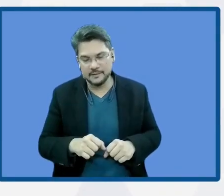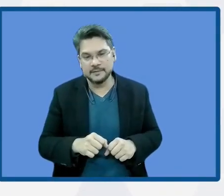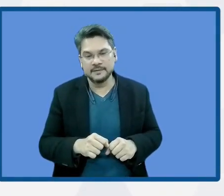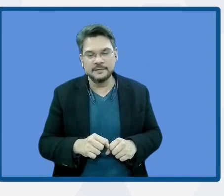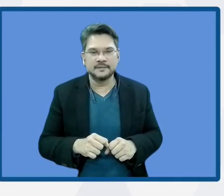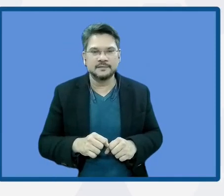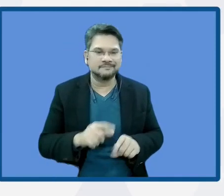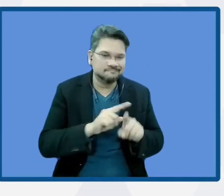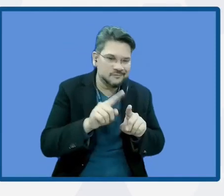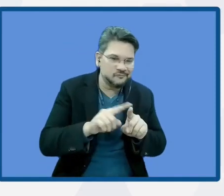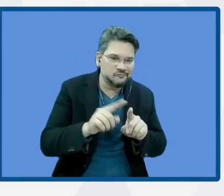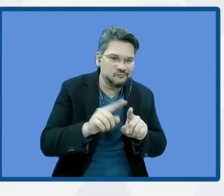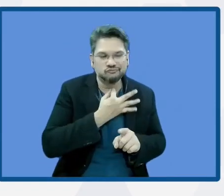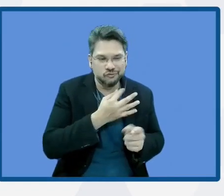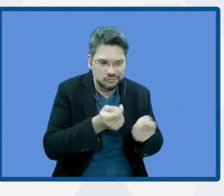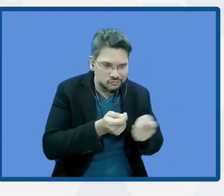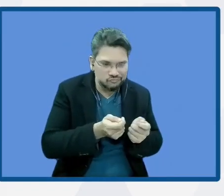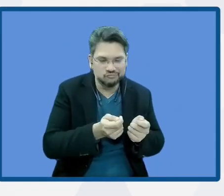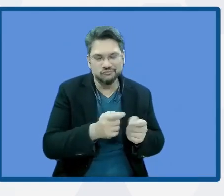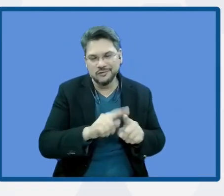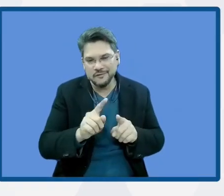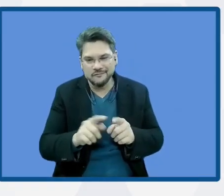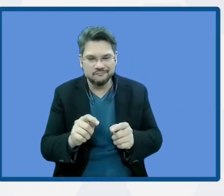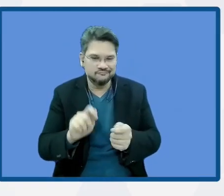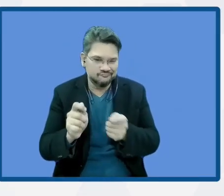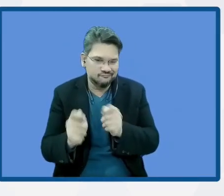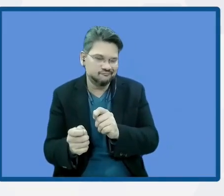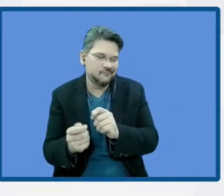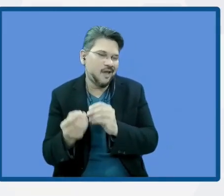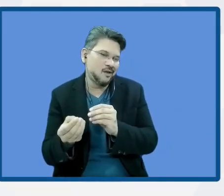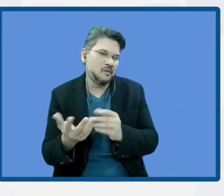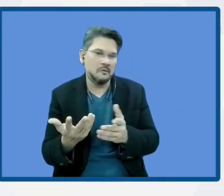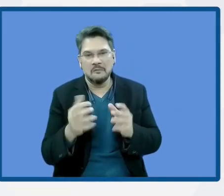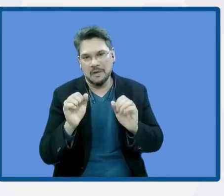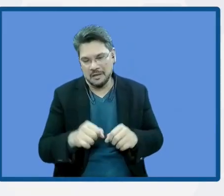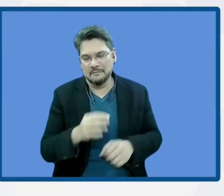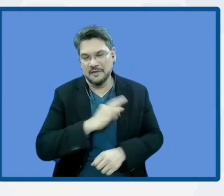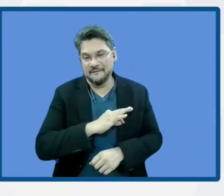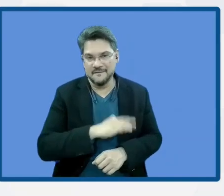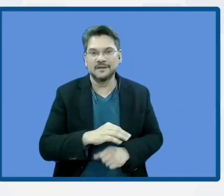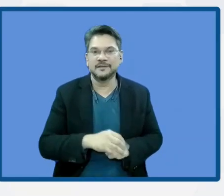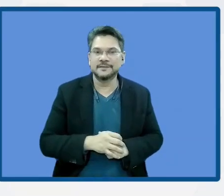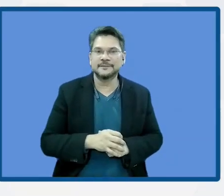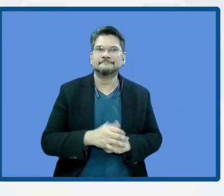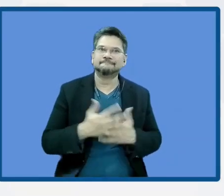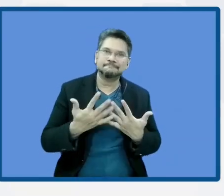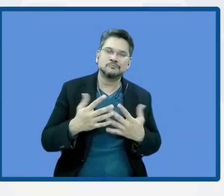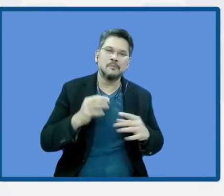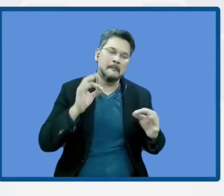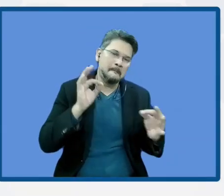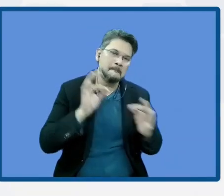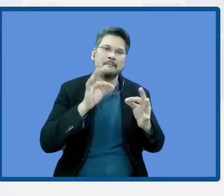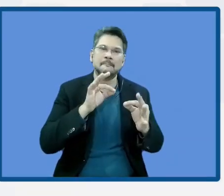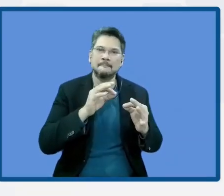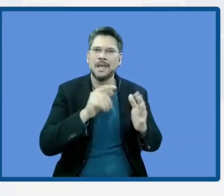management and adaptation. Just as a more precise example of everything that we are doing that is